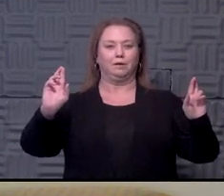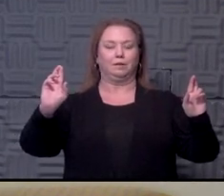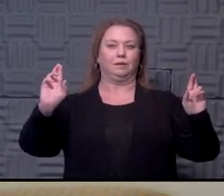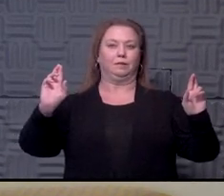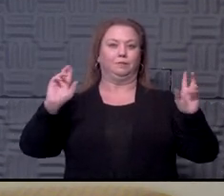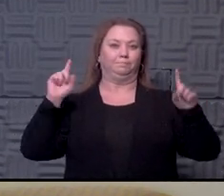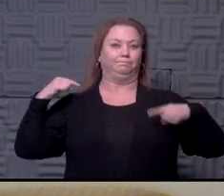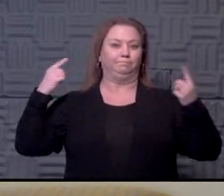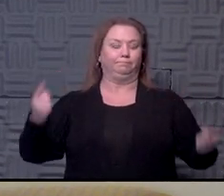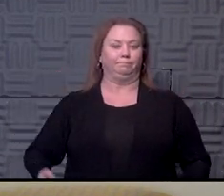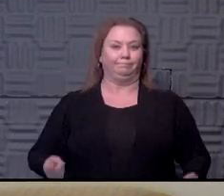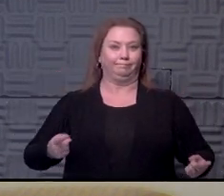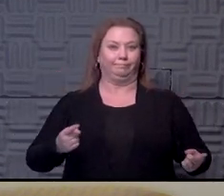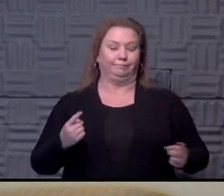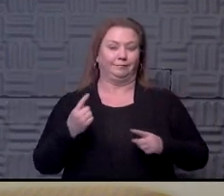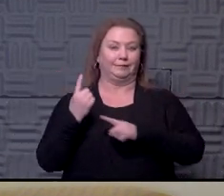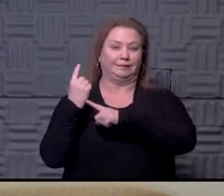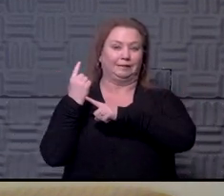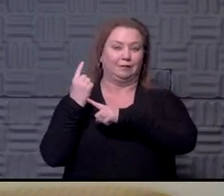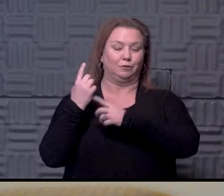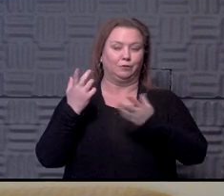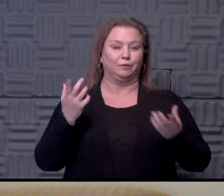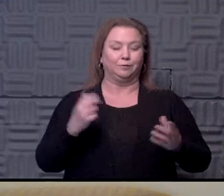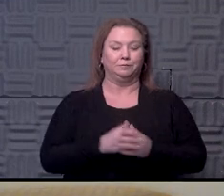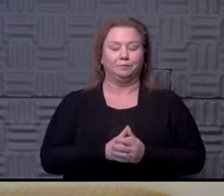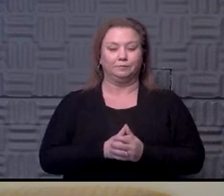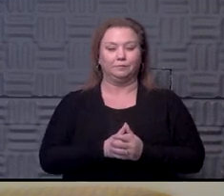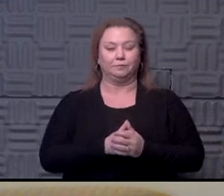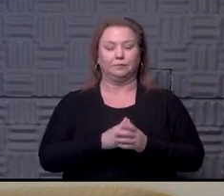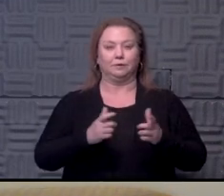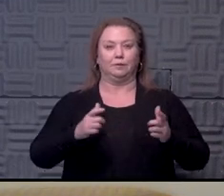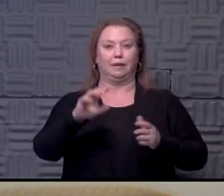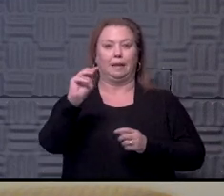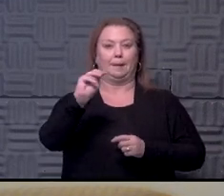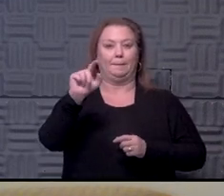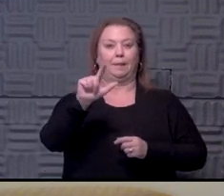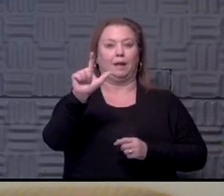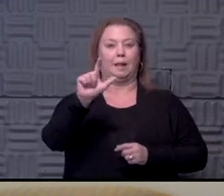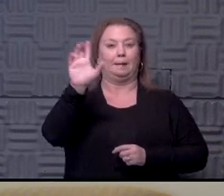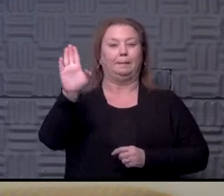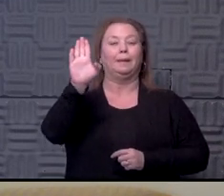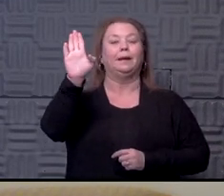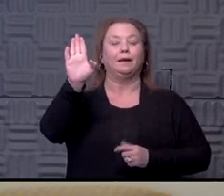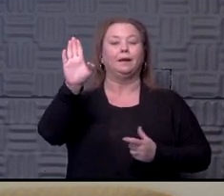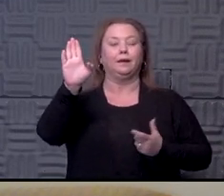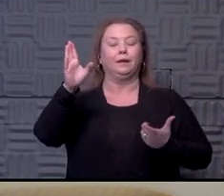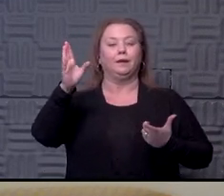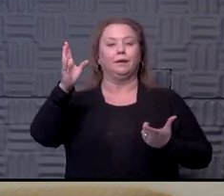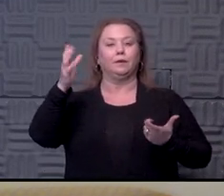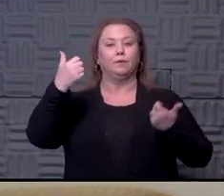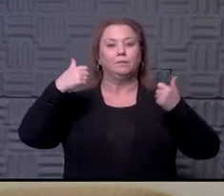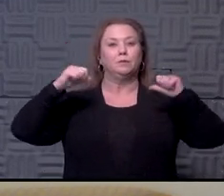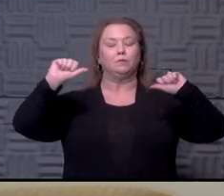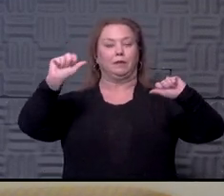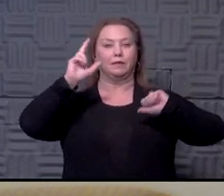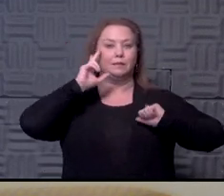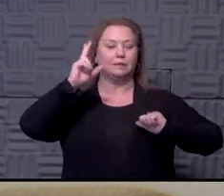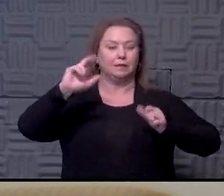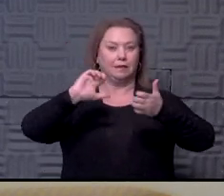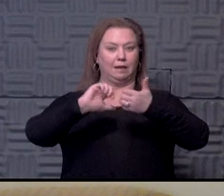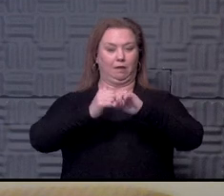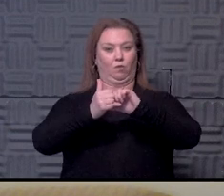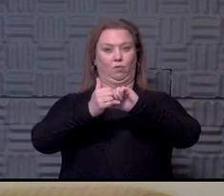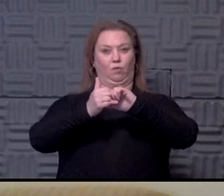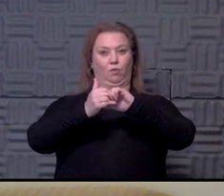since the end of the season. So through Major League Baseball, we've been trying to see how